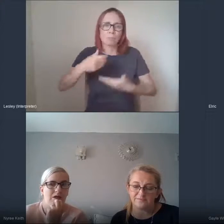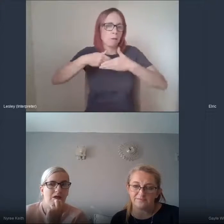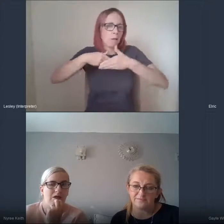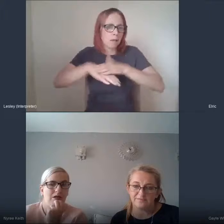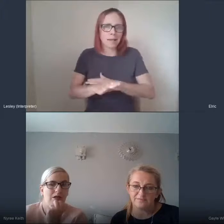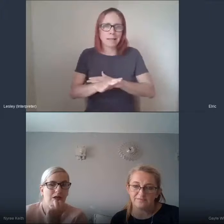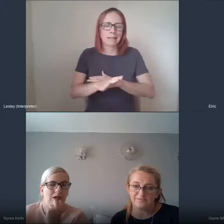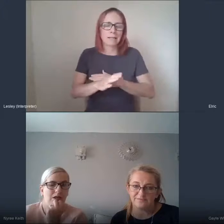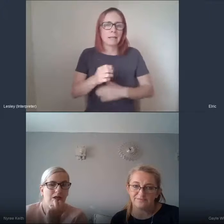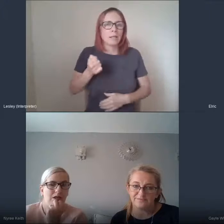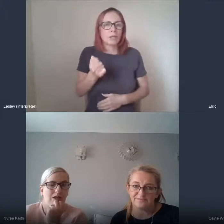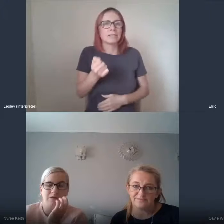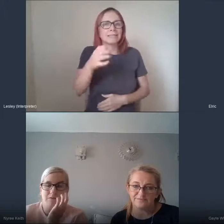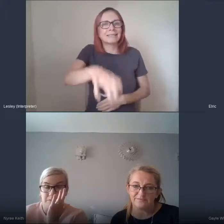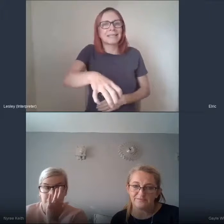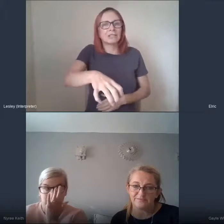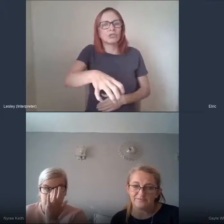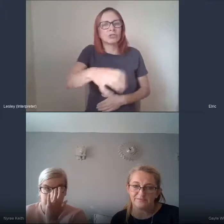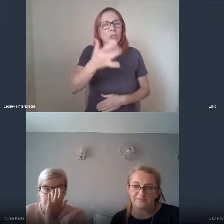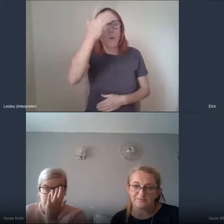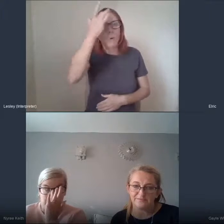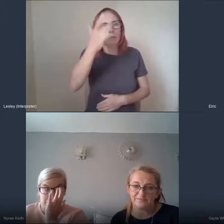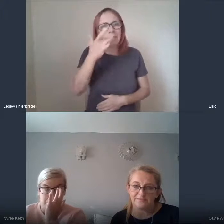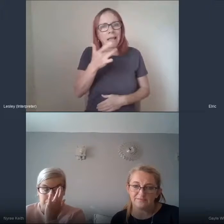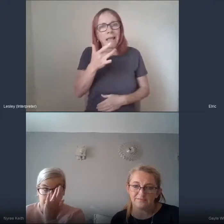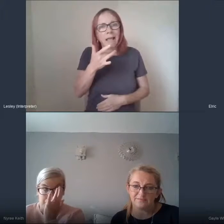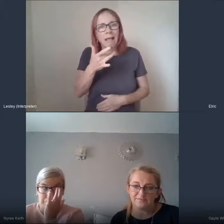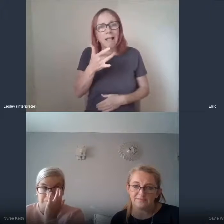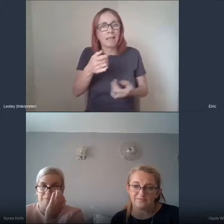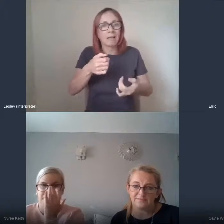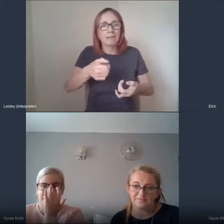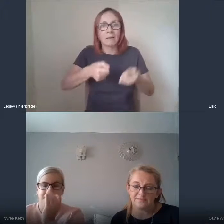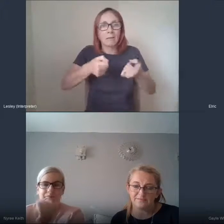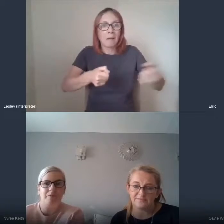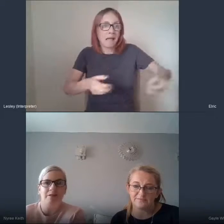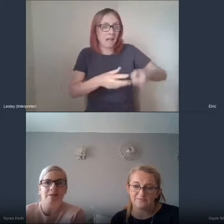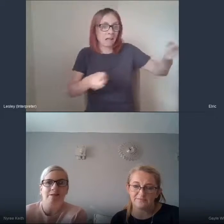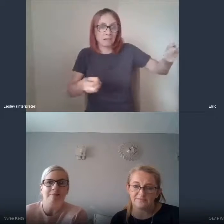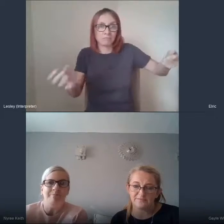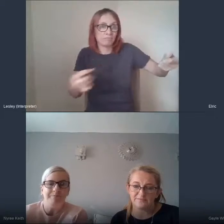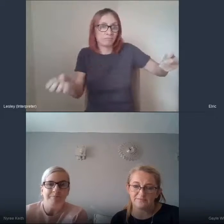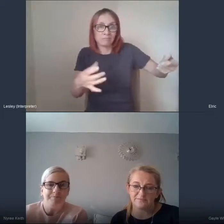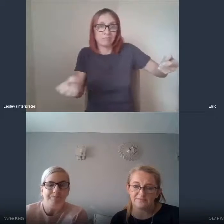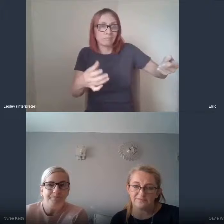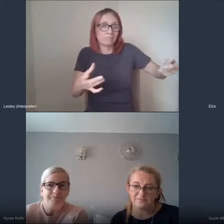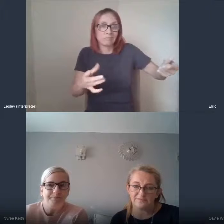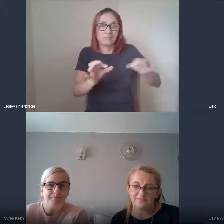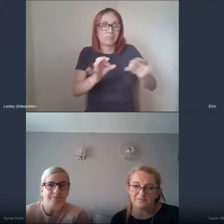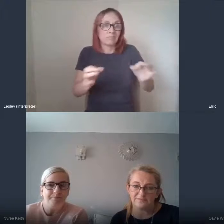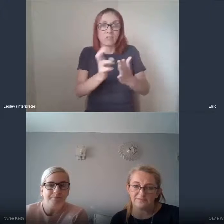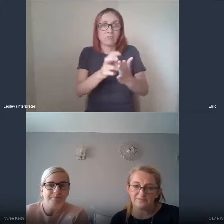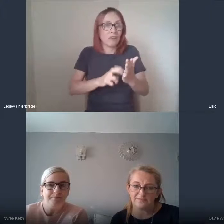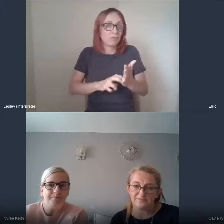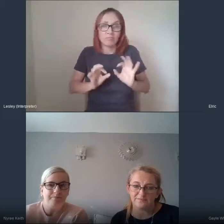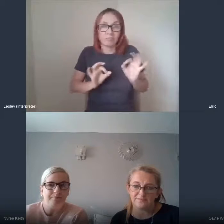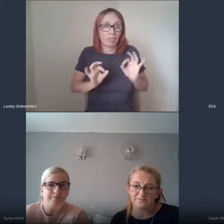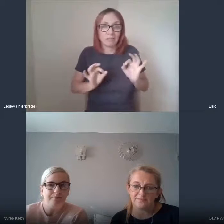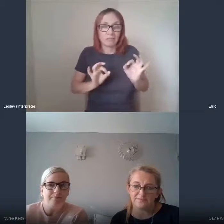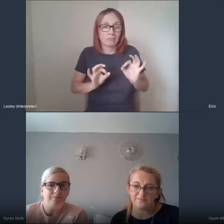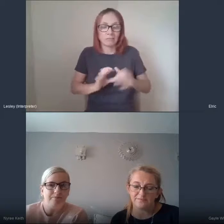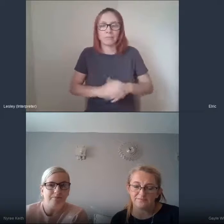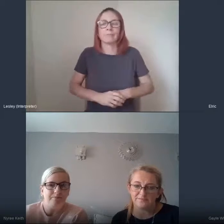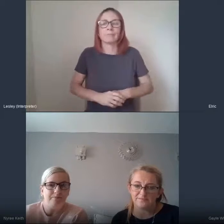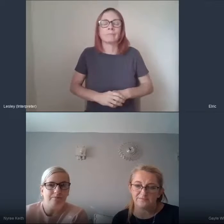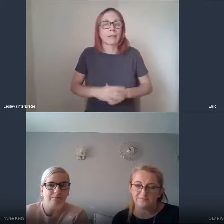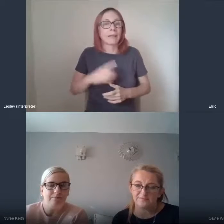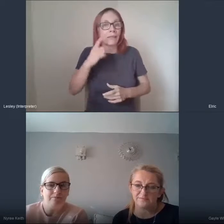hotel in Lesley, pick a bag and take what you need. There's no registration forms or anything like that at the moment. Going forward, it